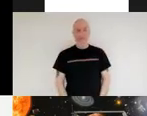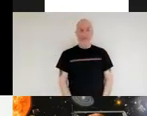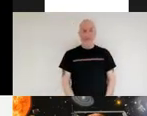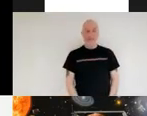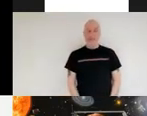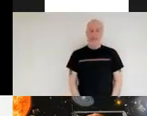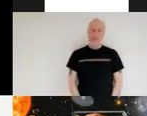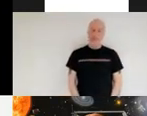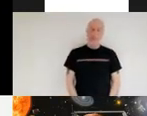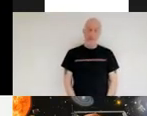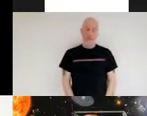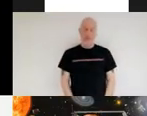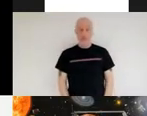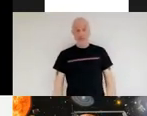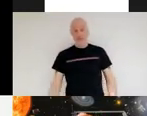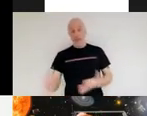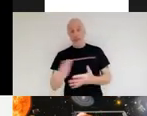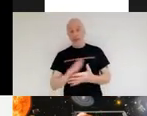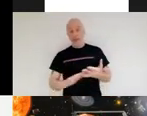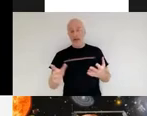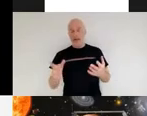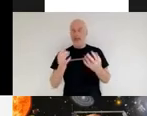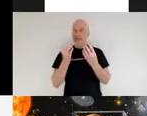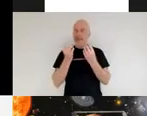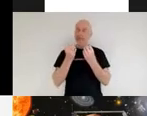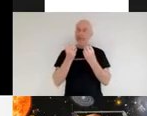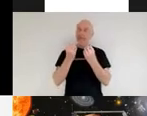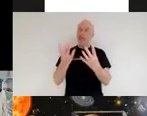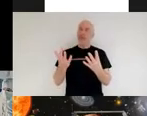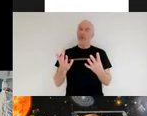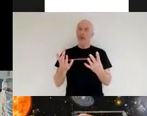we get a beautiful beast of a space telescope